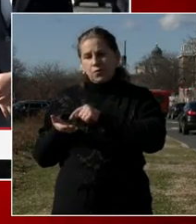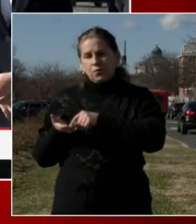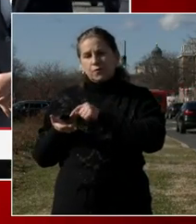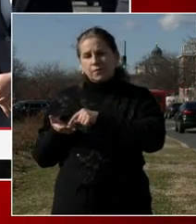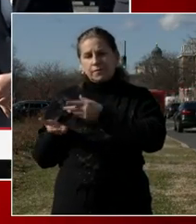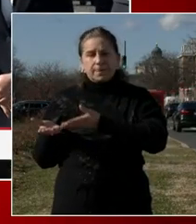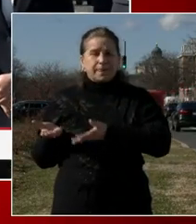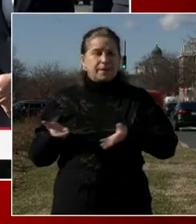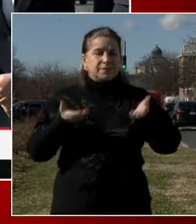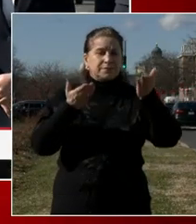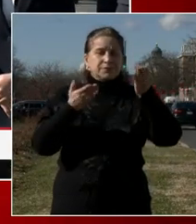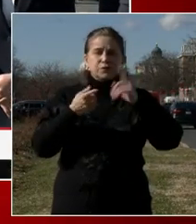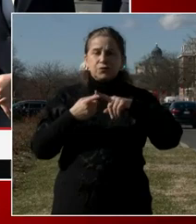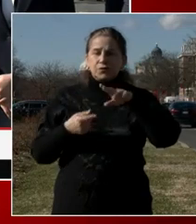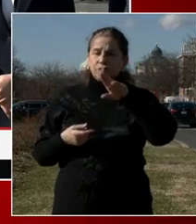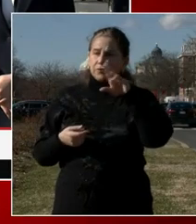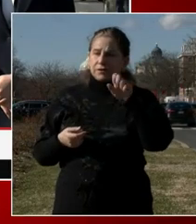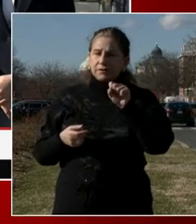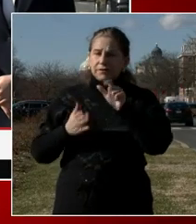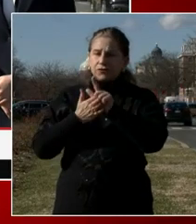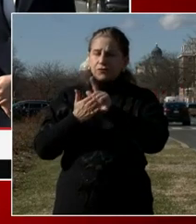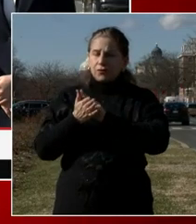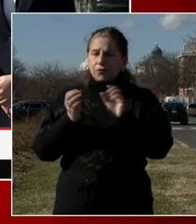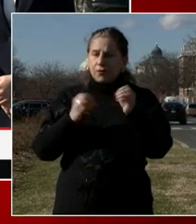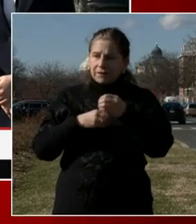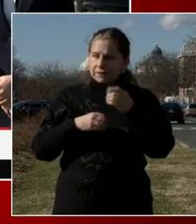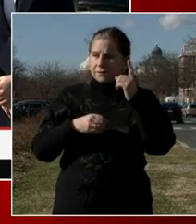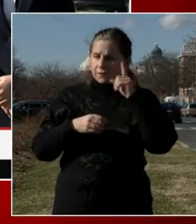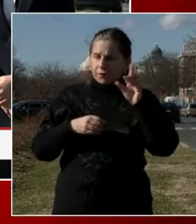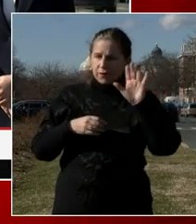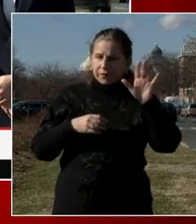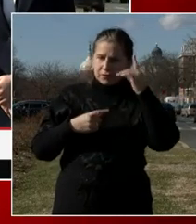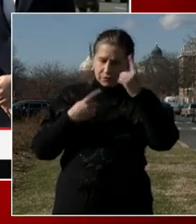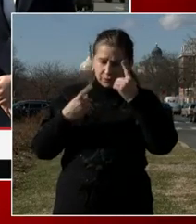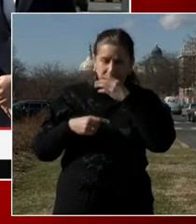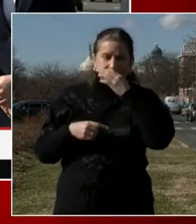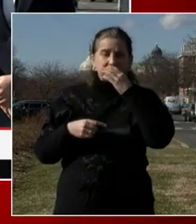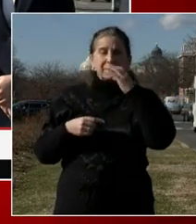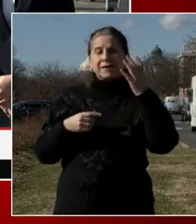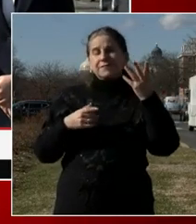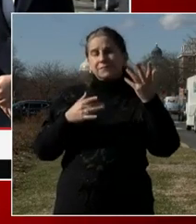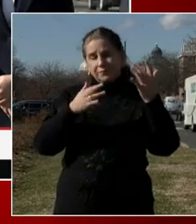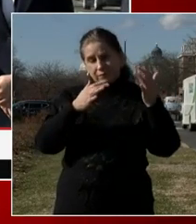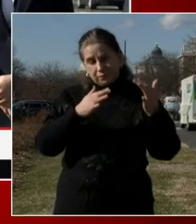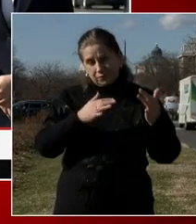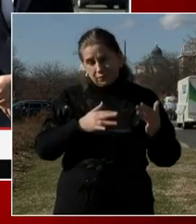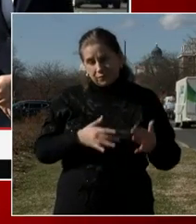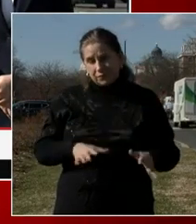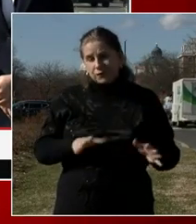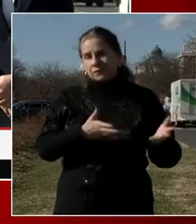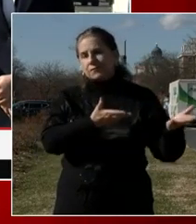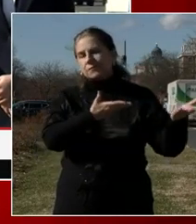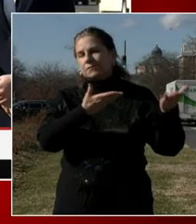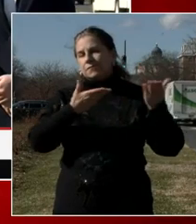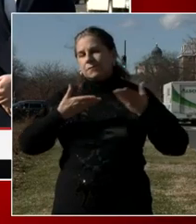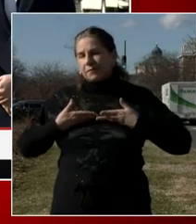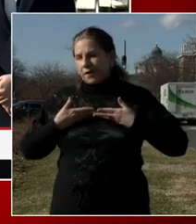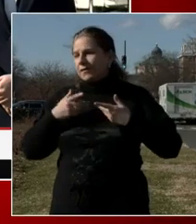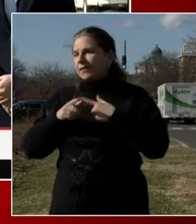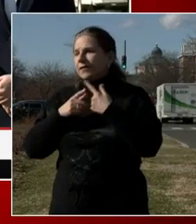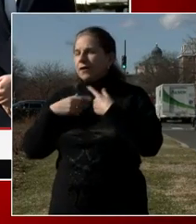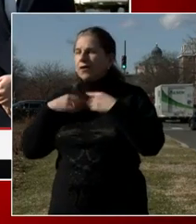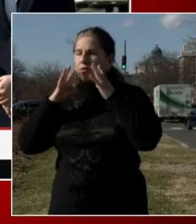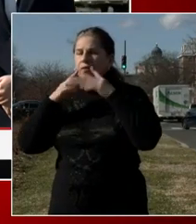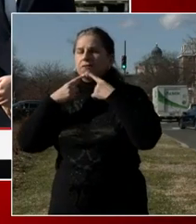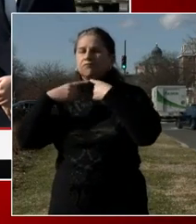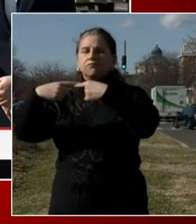States Attorney's Office for their consideration. And then once that's done, it comes back to us and it will loop in Capitol Police